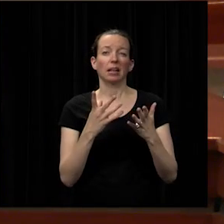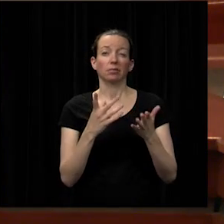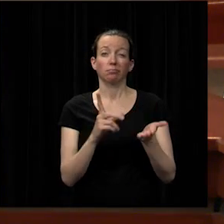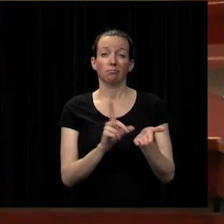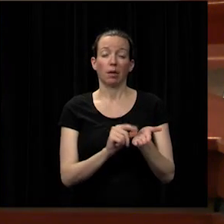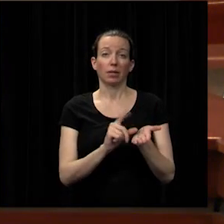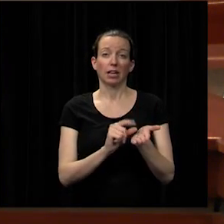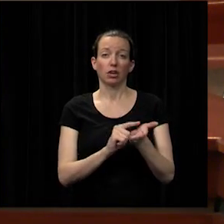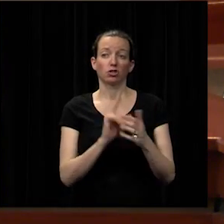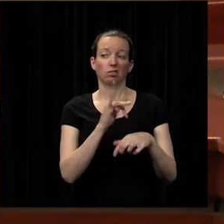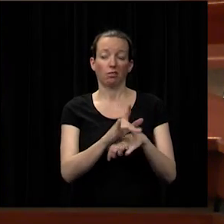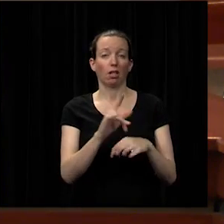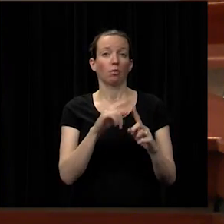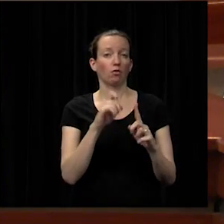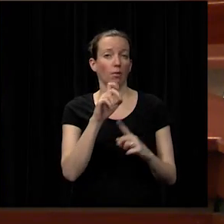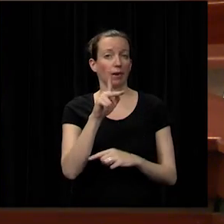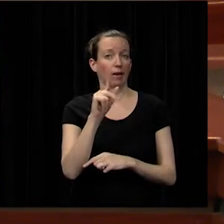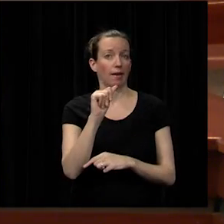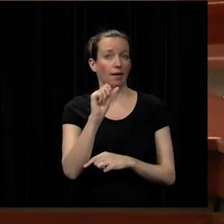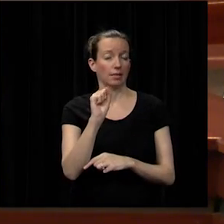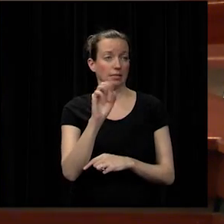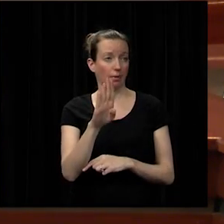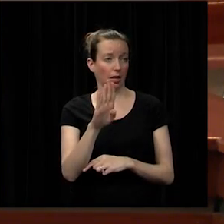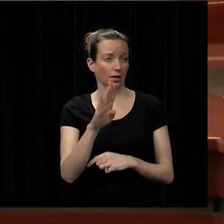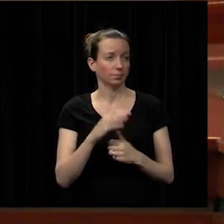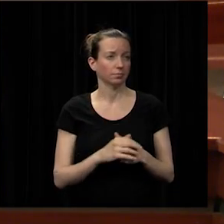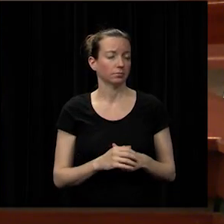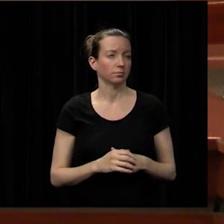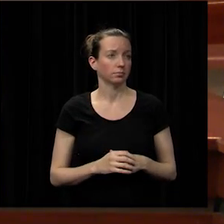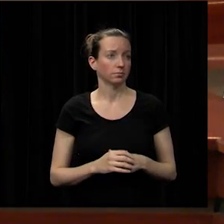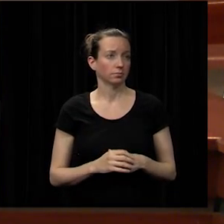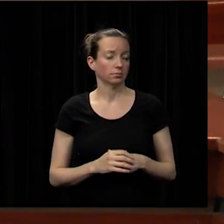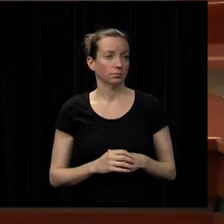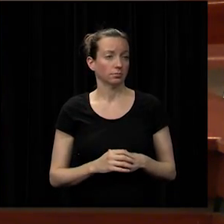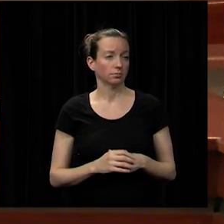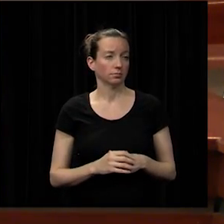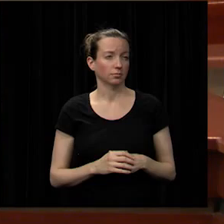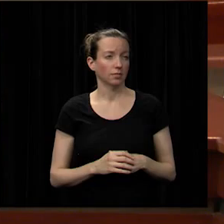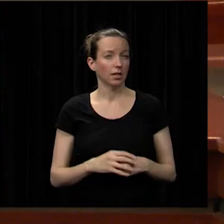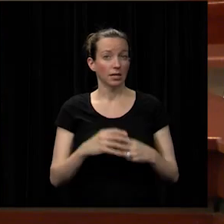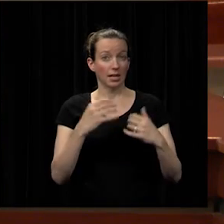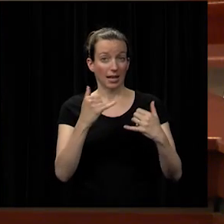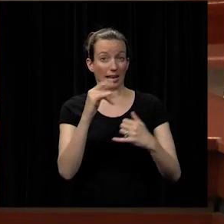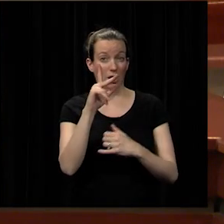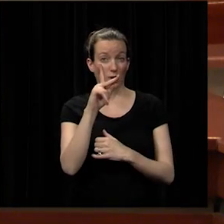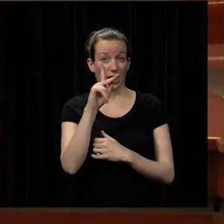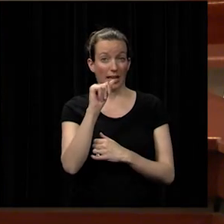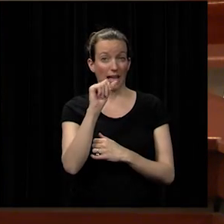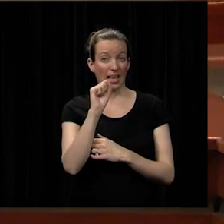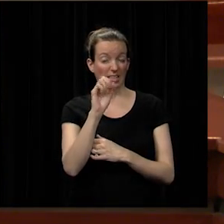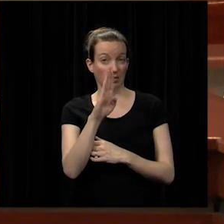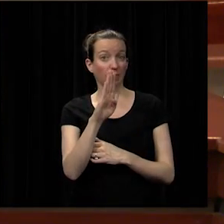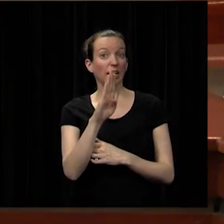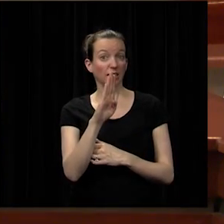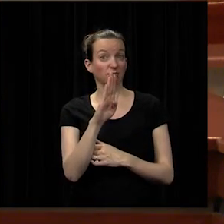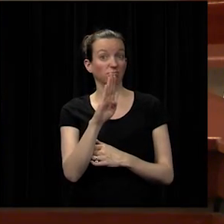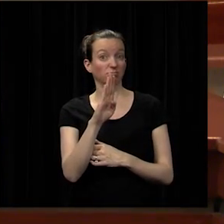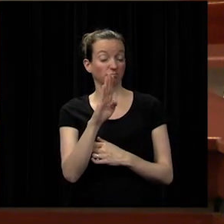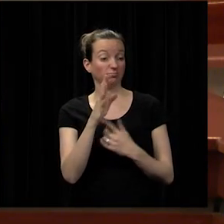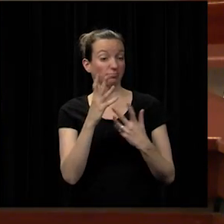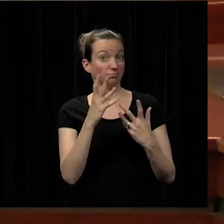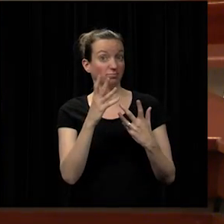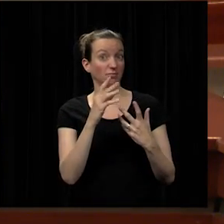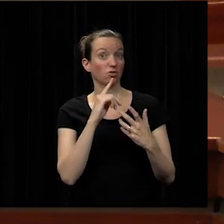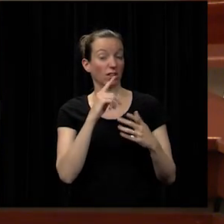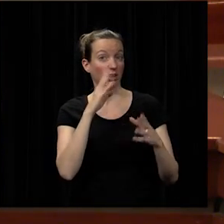available to us from ksb um and also now ksb is is really the source for us for board docs uh i think they have